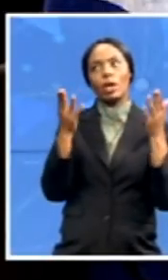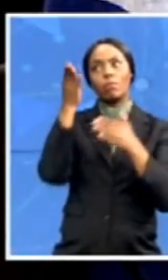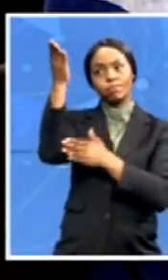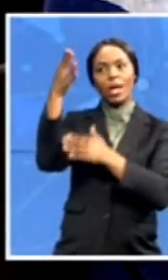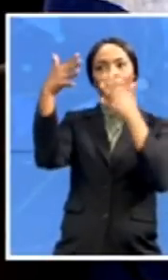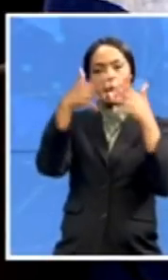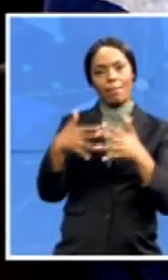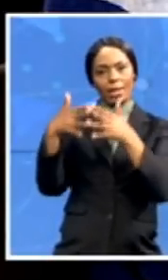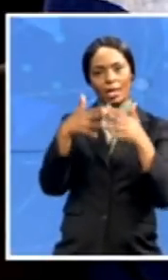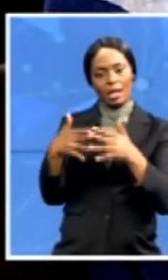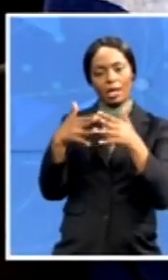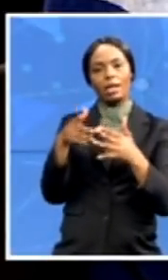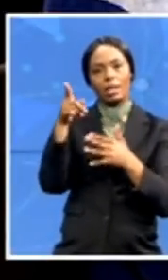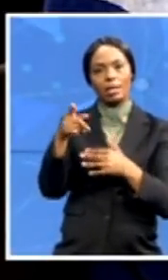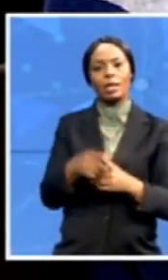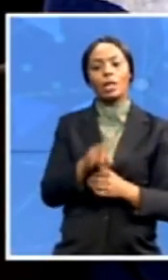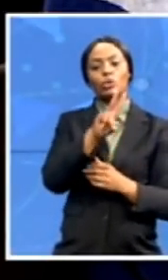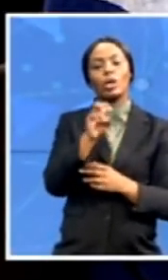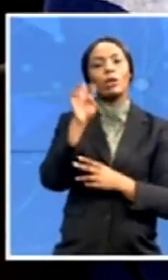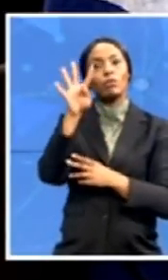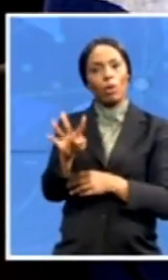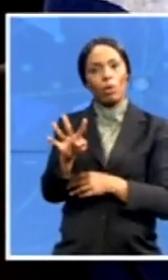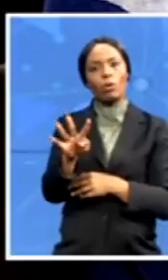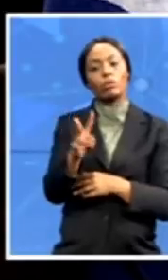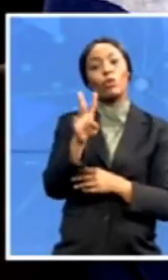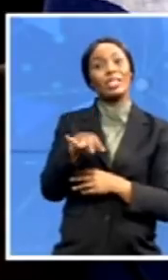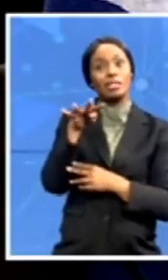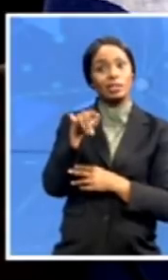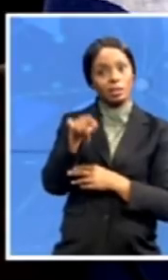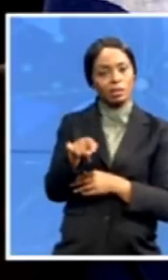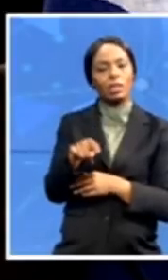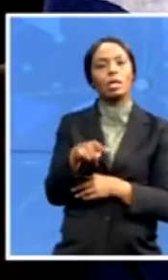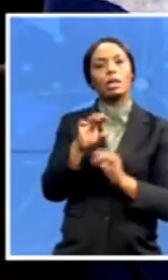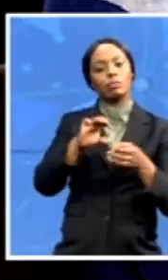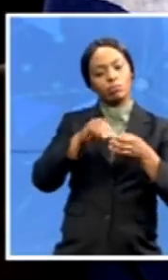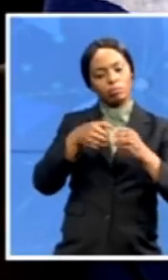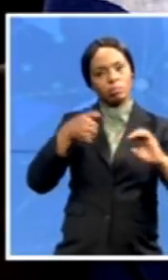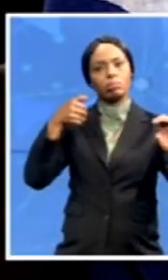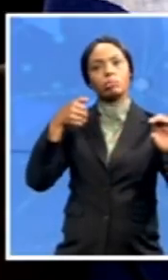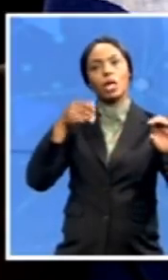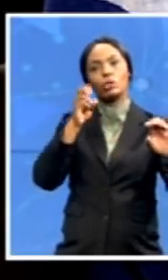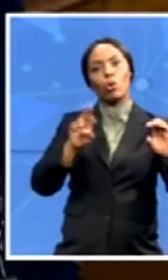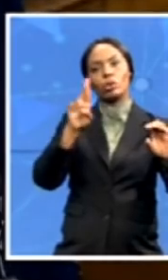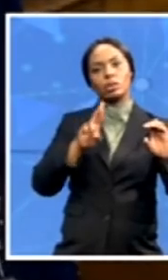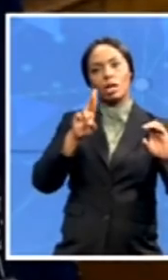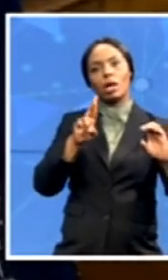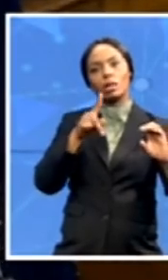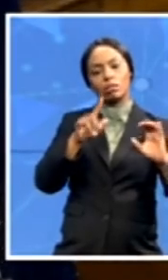thousand and fourteen, Honorary Doctorate in Philosophy, University of Haifa, Israel.